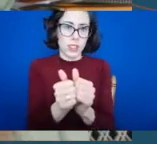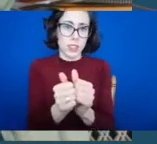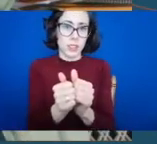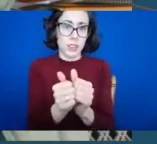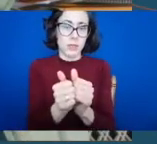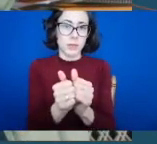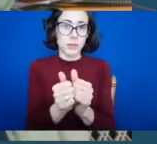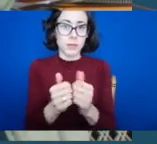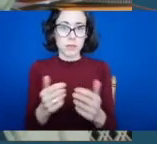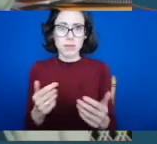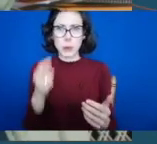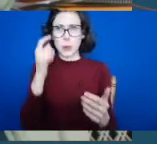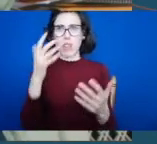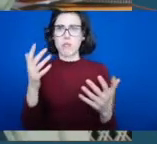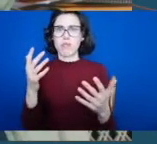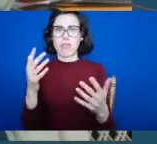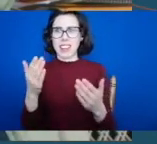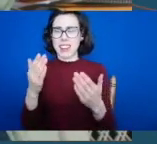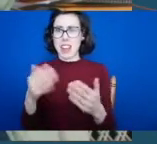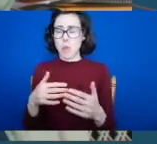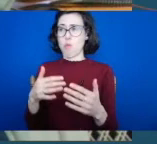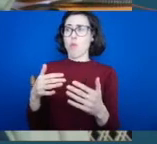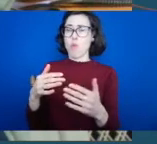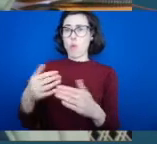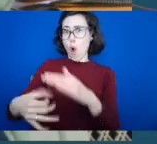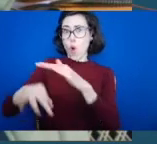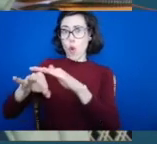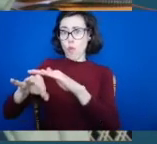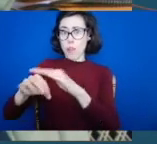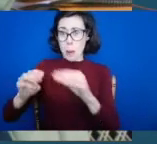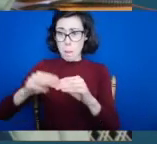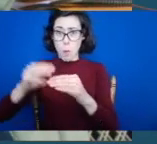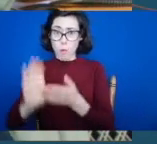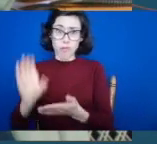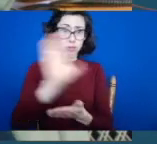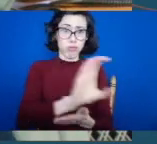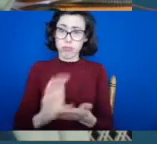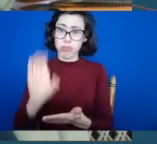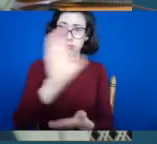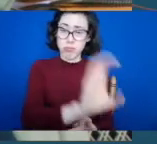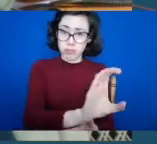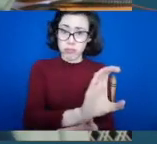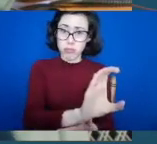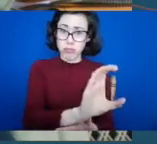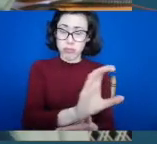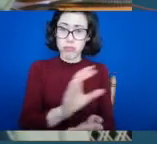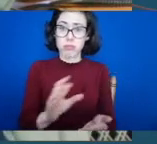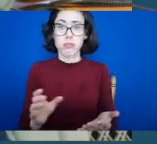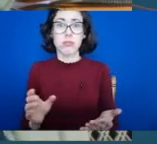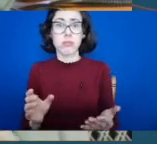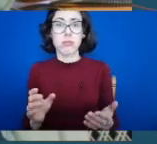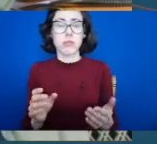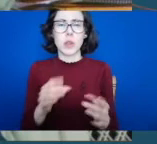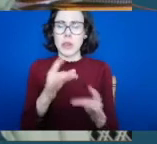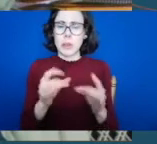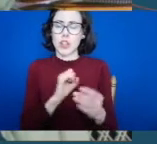on pre-centred government support in the context of capital expenditure, but also current expenditures to ensure we give certainty to our NGB. So hopefully